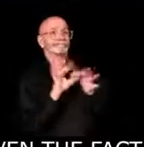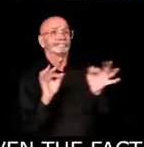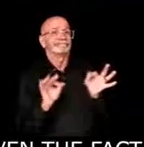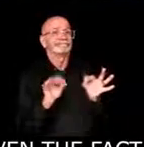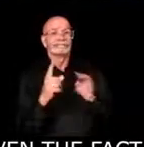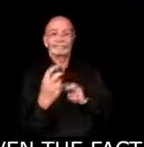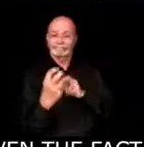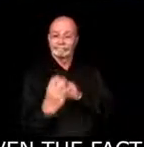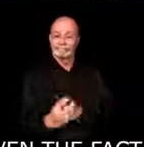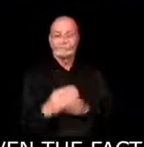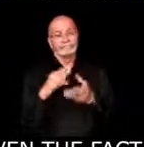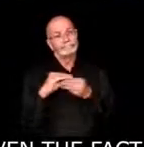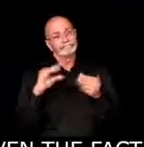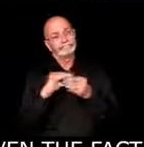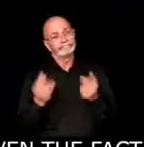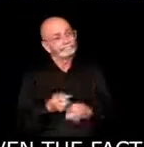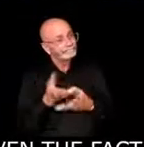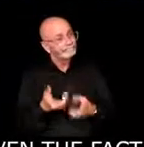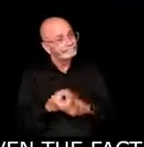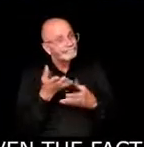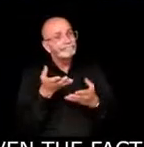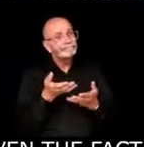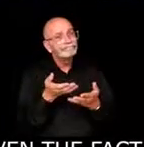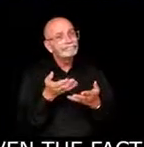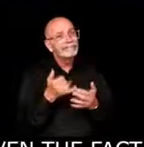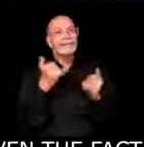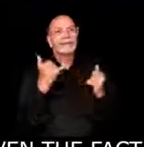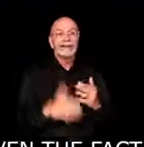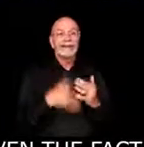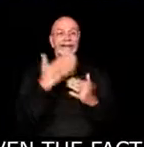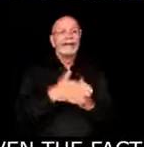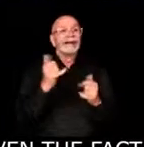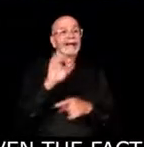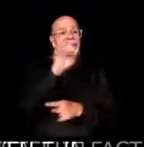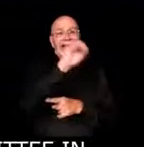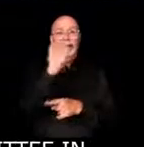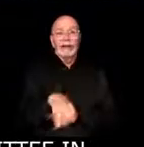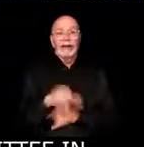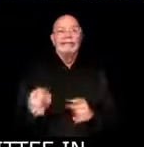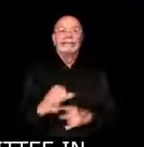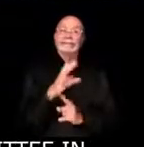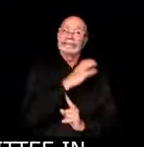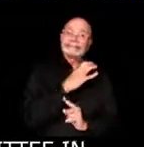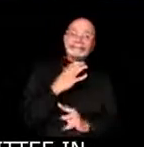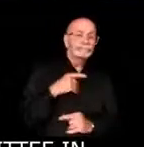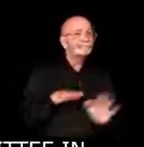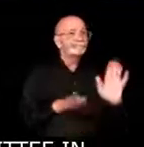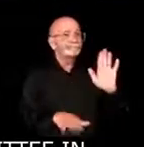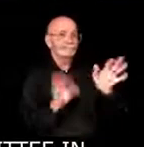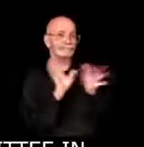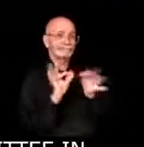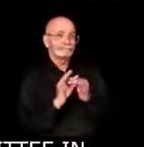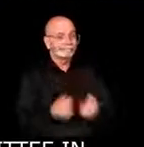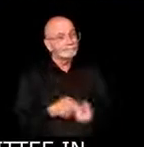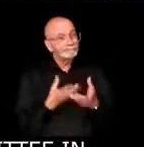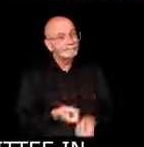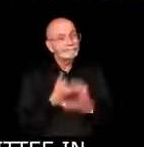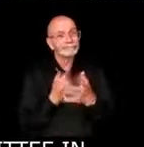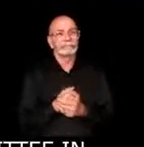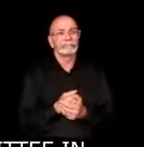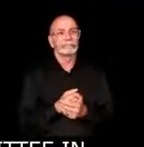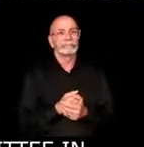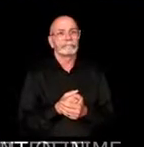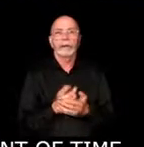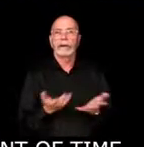the, you know, standing committee in Ottawa, and we've obviously dedicated an extraordinary amount of time to this